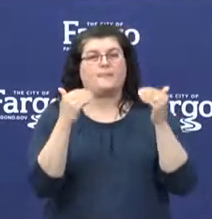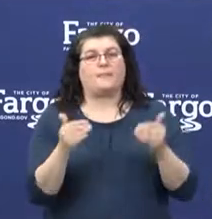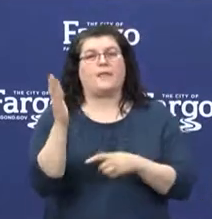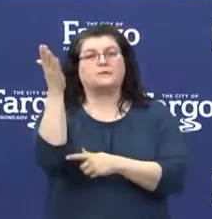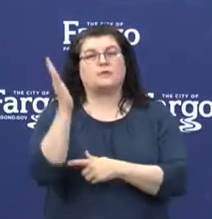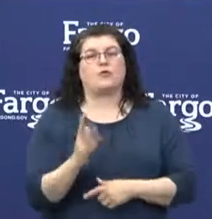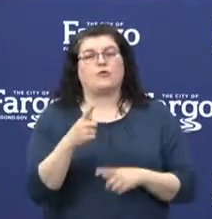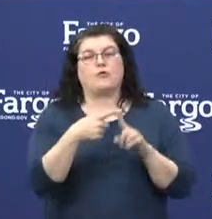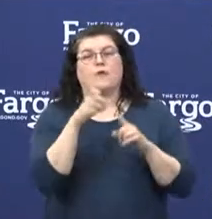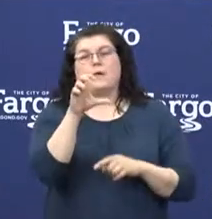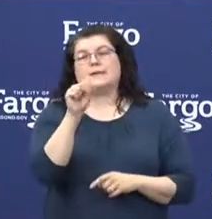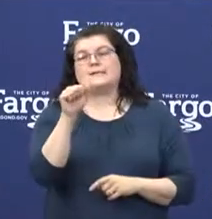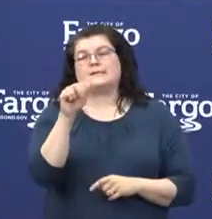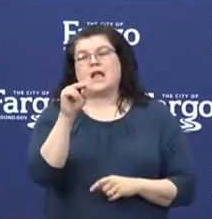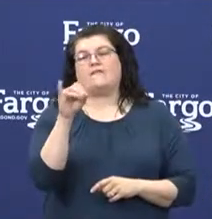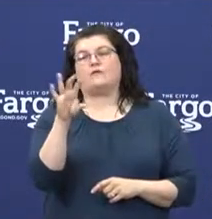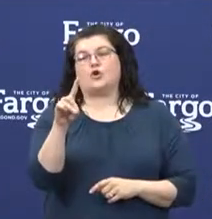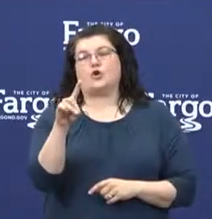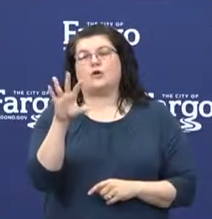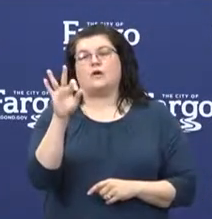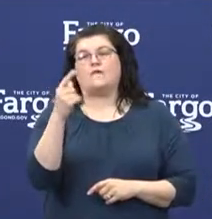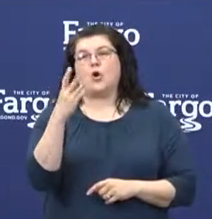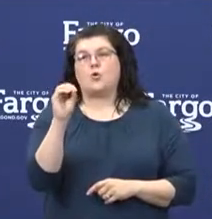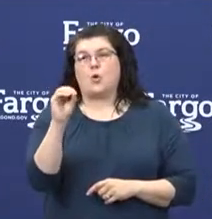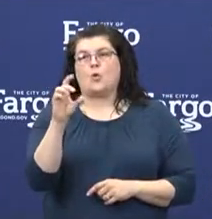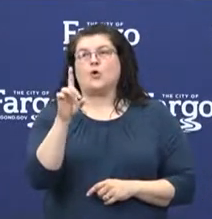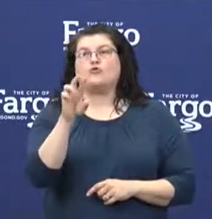Sanford Fargo, Dr. Doug Griffin.